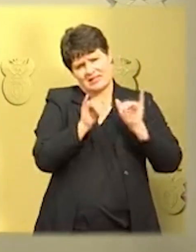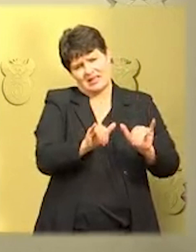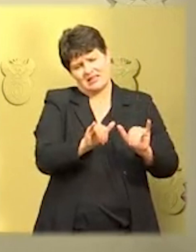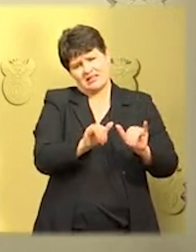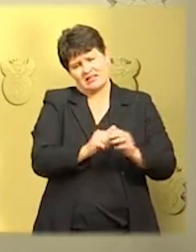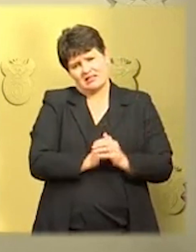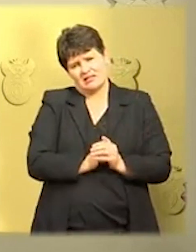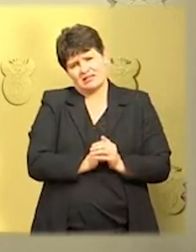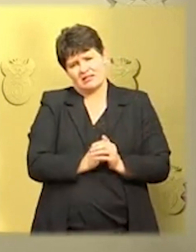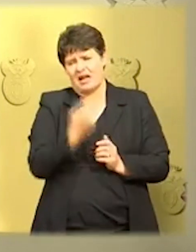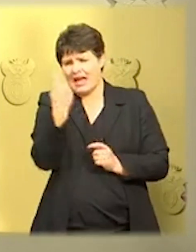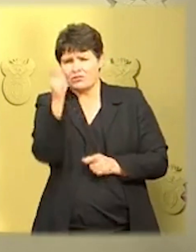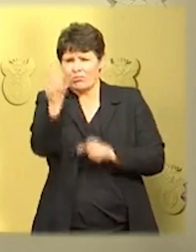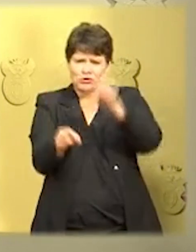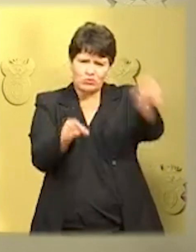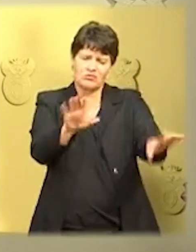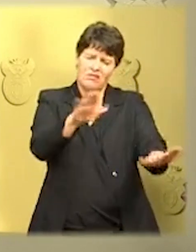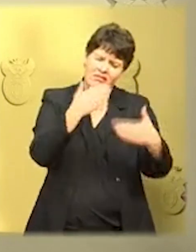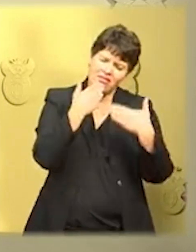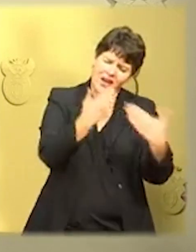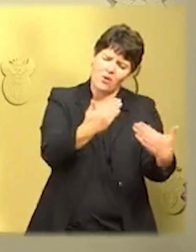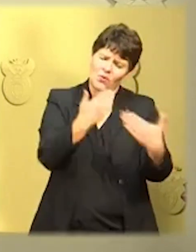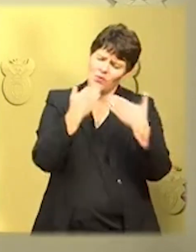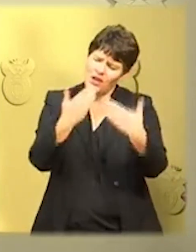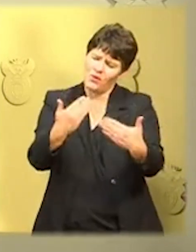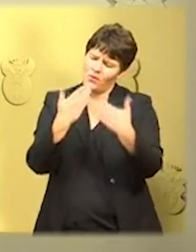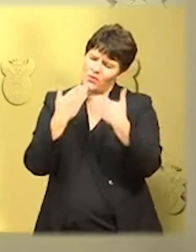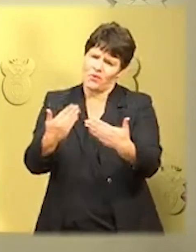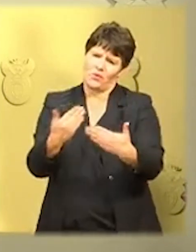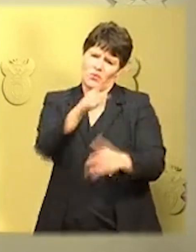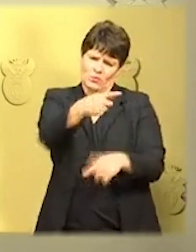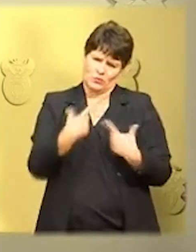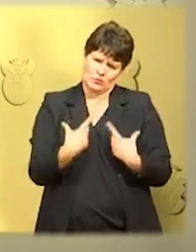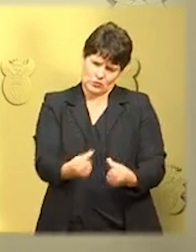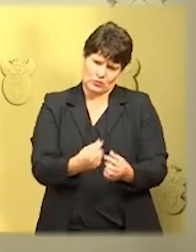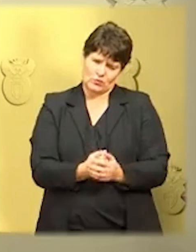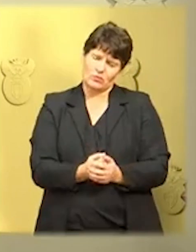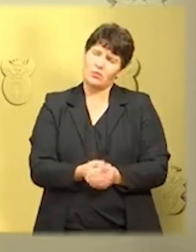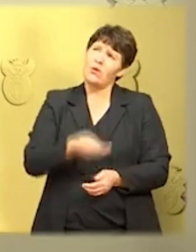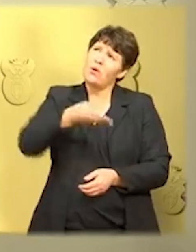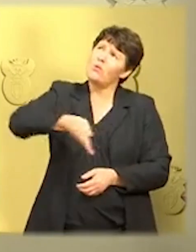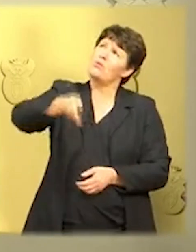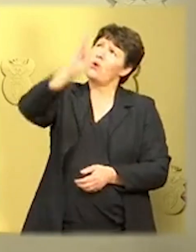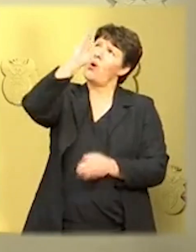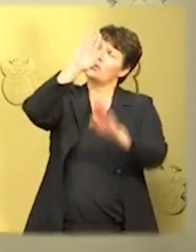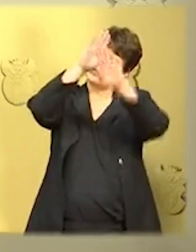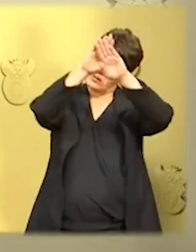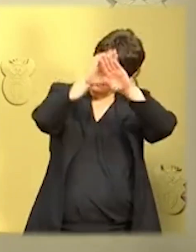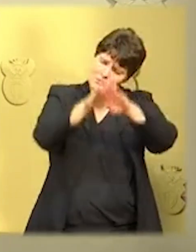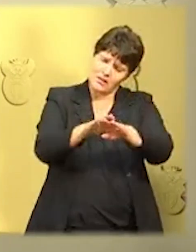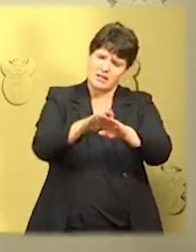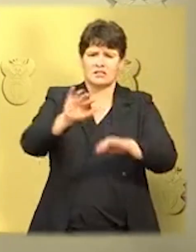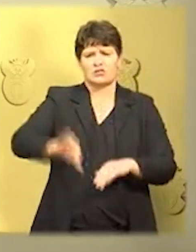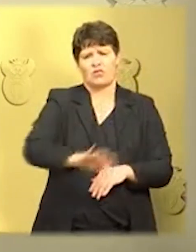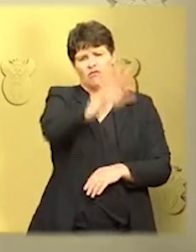have done and continue to do. May God continue to bless South Africa and continue to